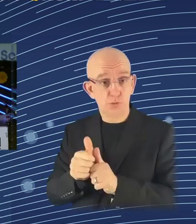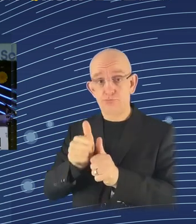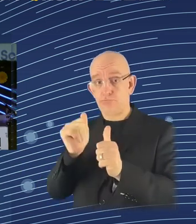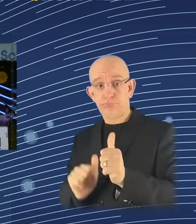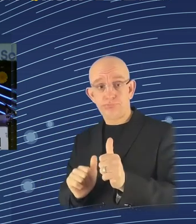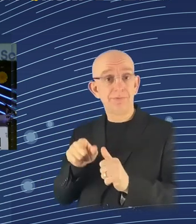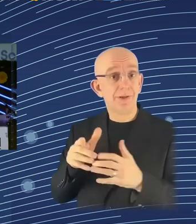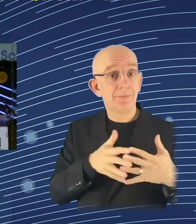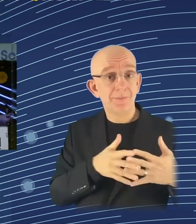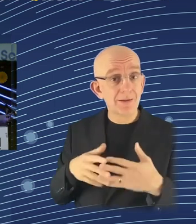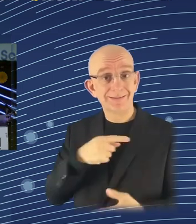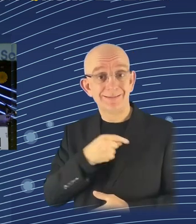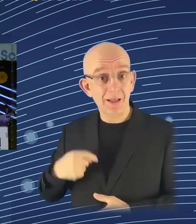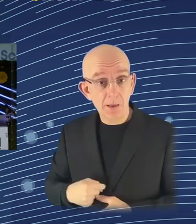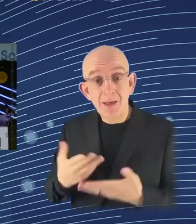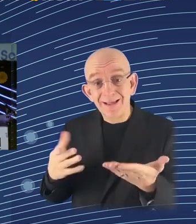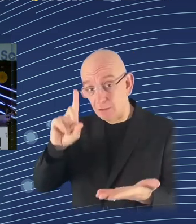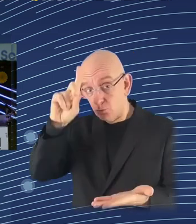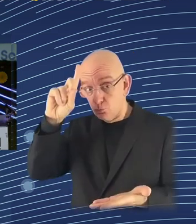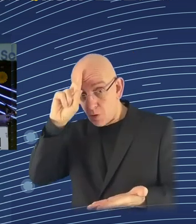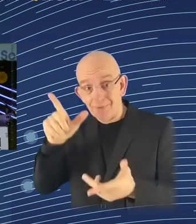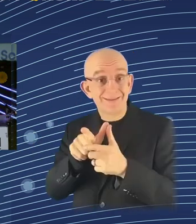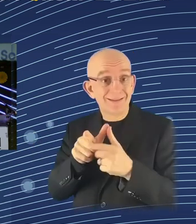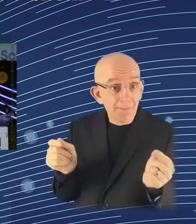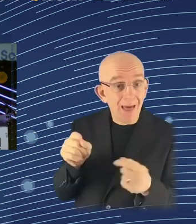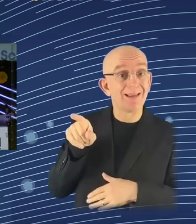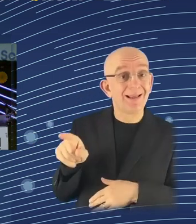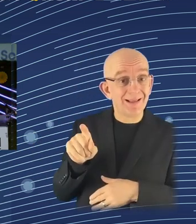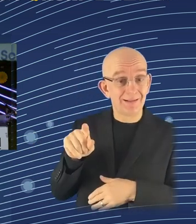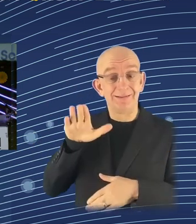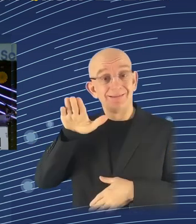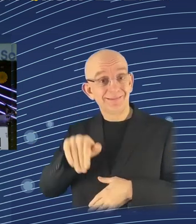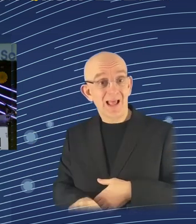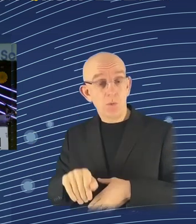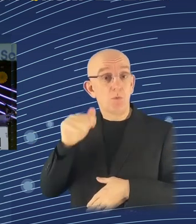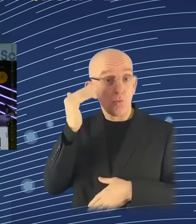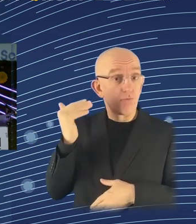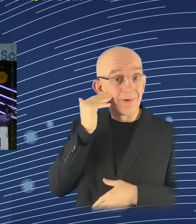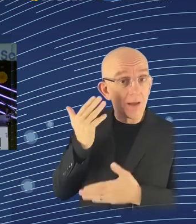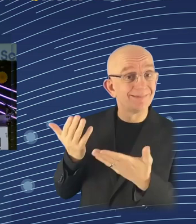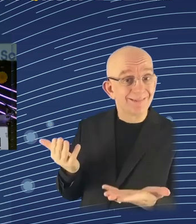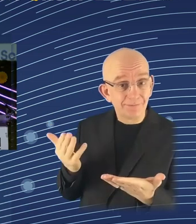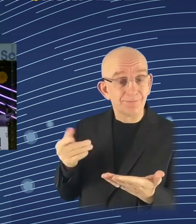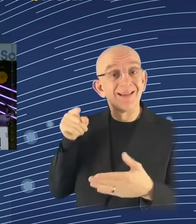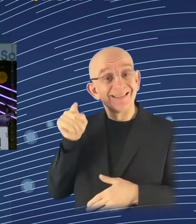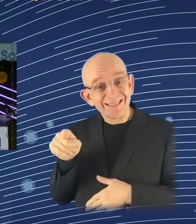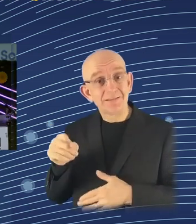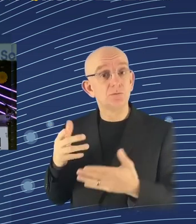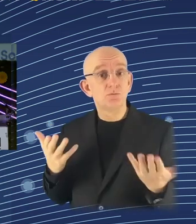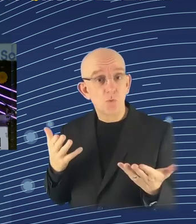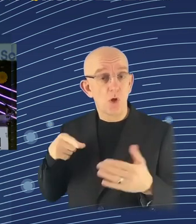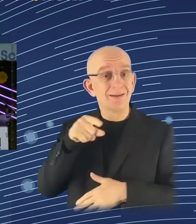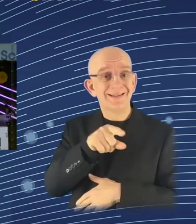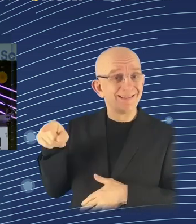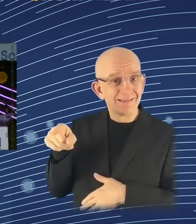European countries. Next tier, we have the rest of Europe, so that's tier number three, and tier number four,